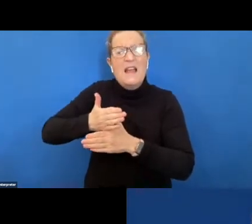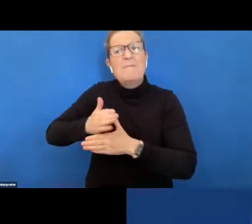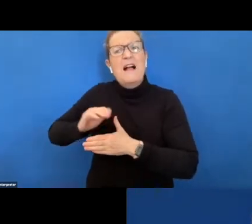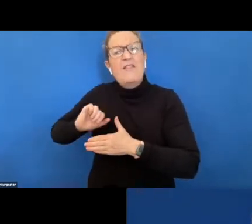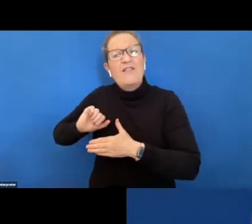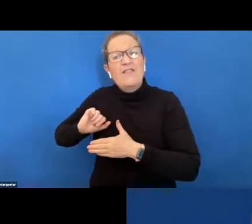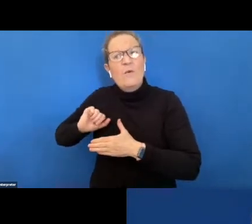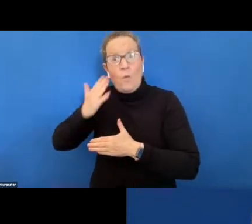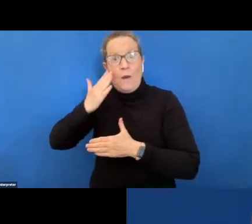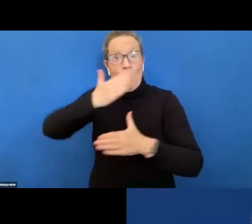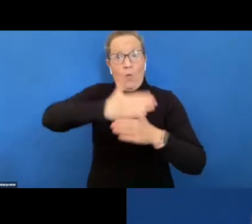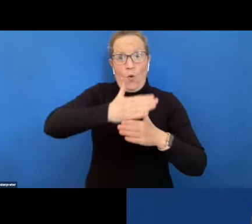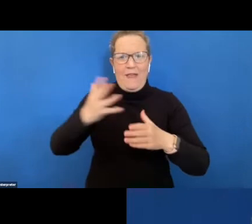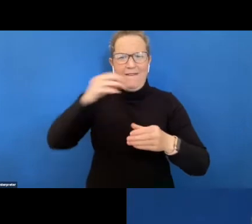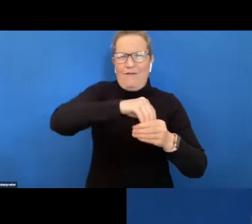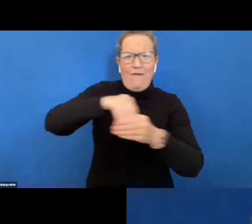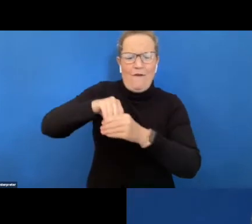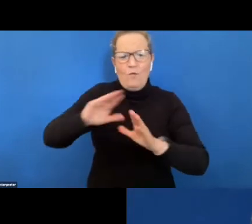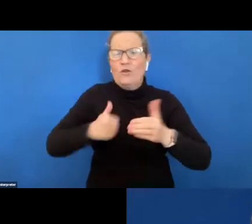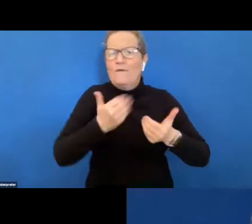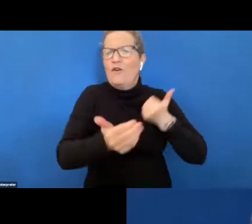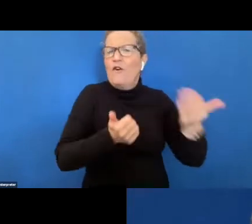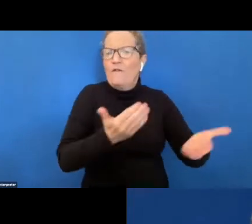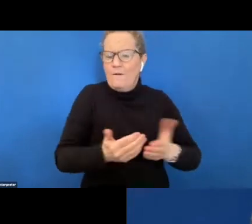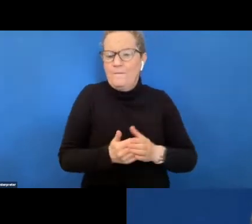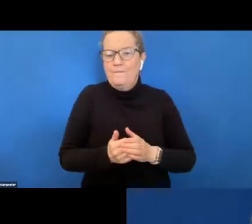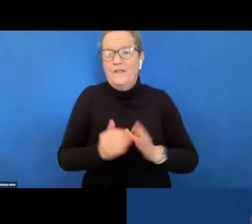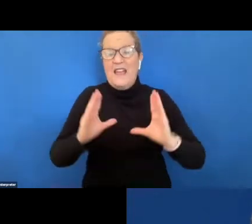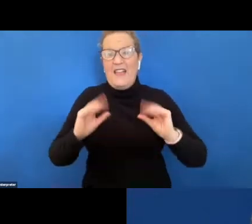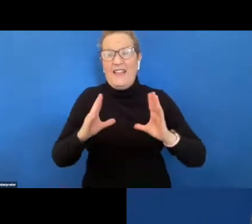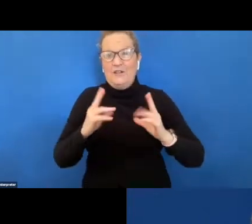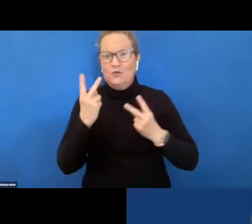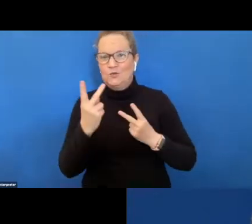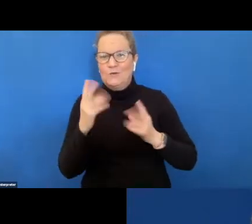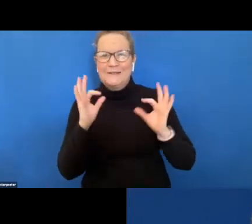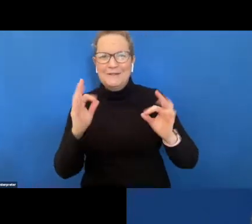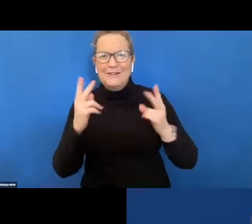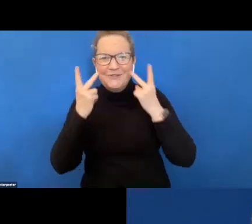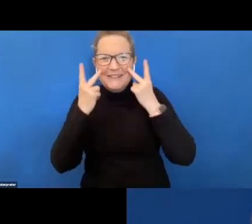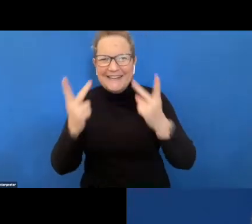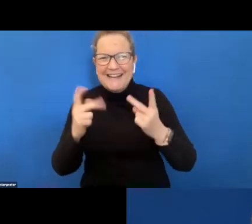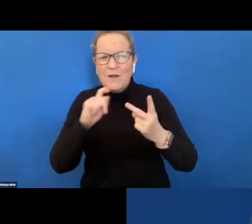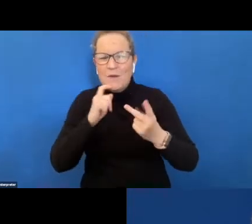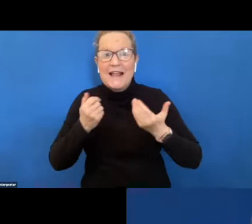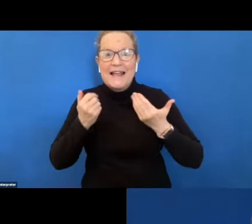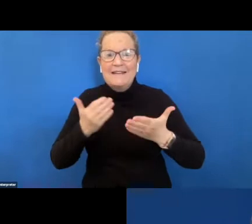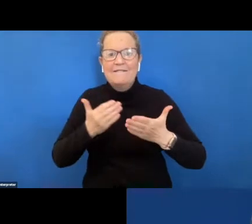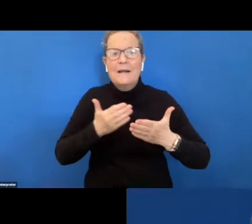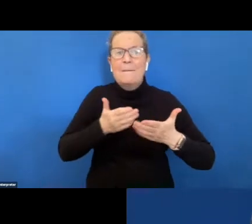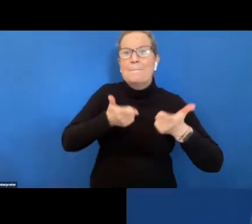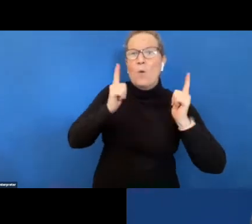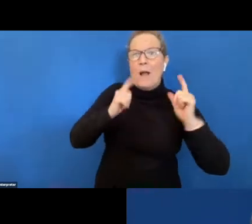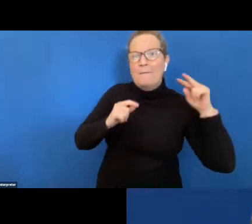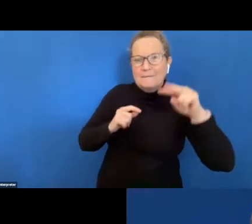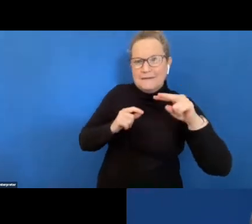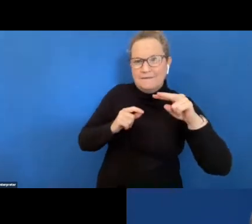teams that they work with and following this we'll have two very special guests who will give the employer perspective and the